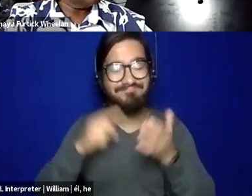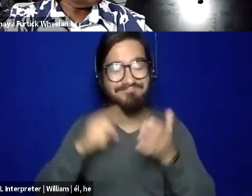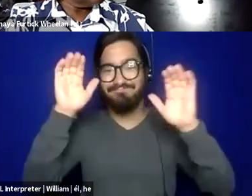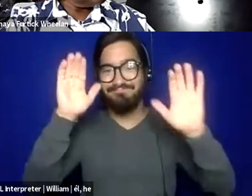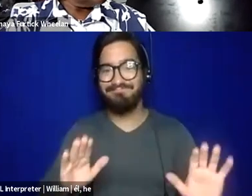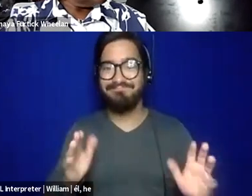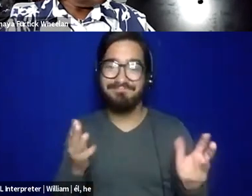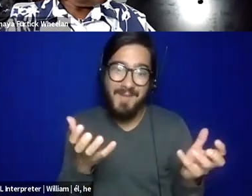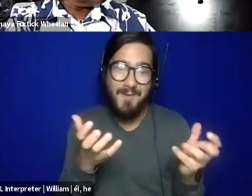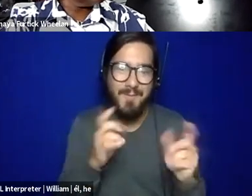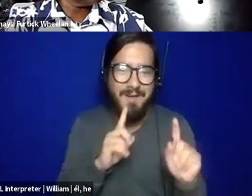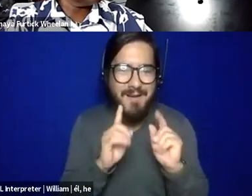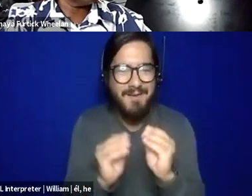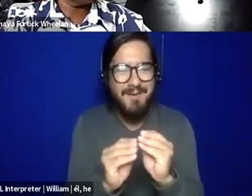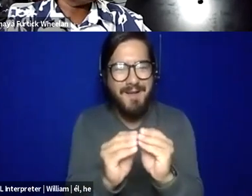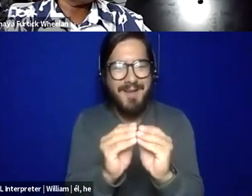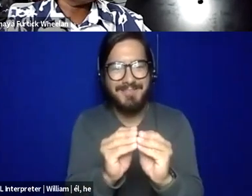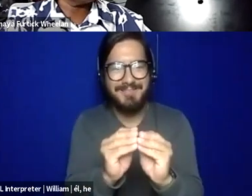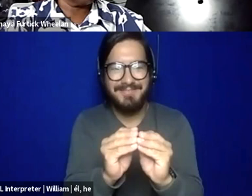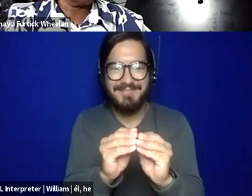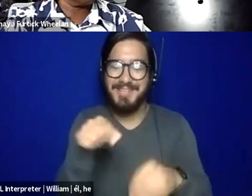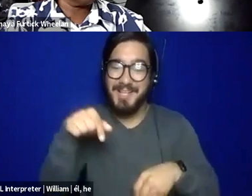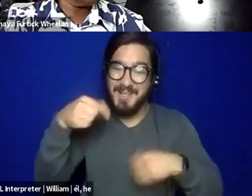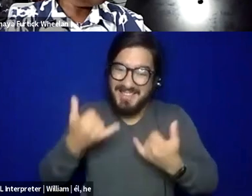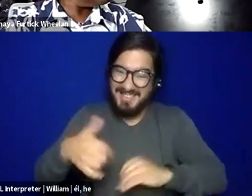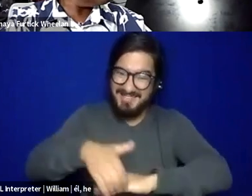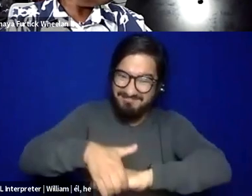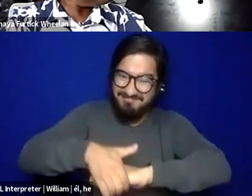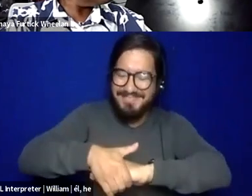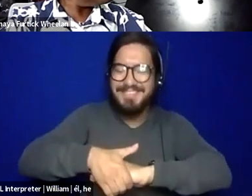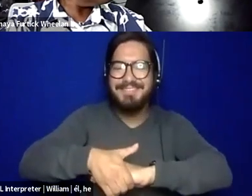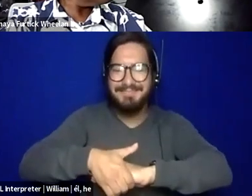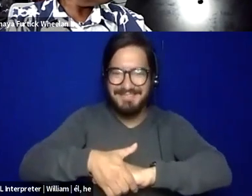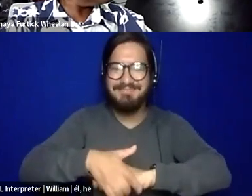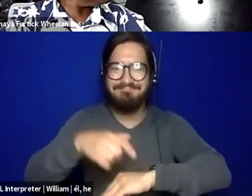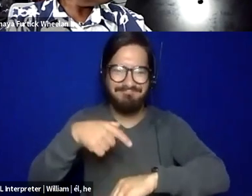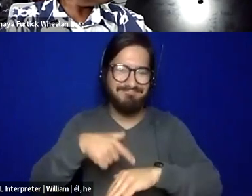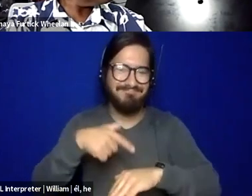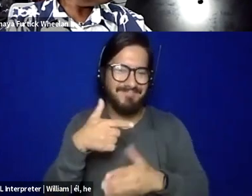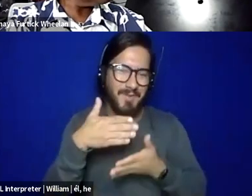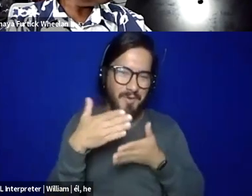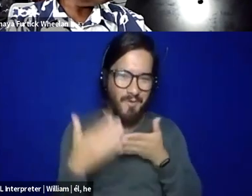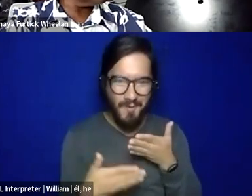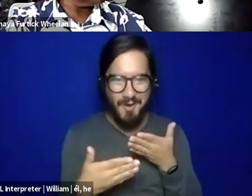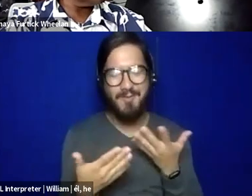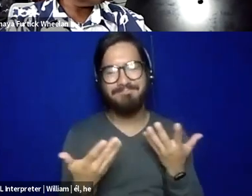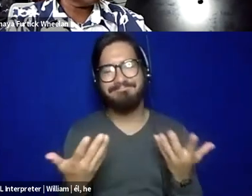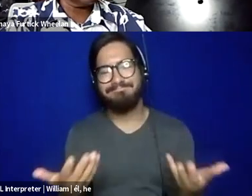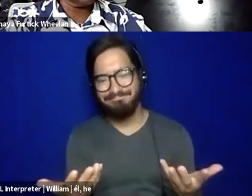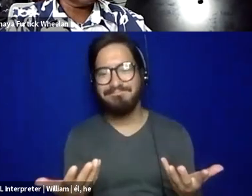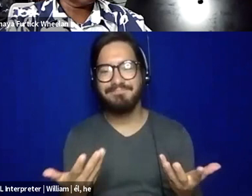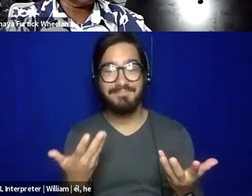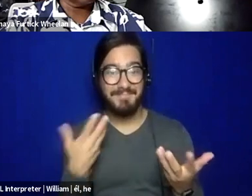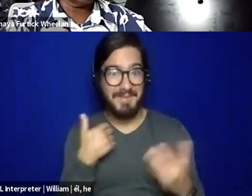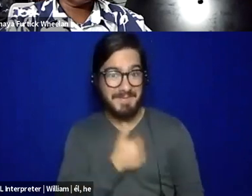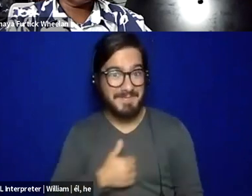conversation. Um, but for tonight, we're going to have to bring it to a close, but like I said, hold on, cause